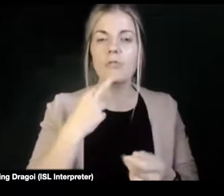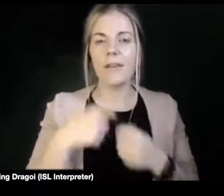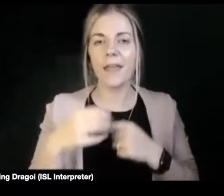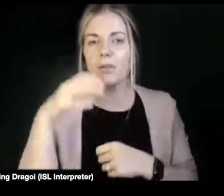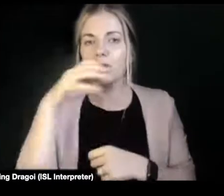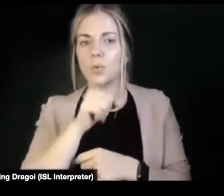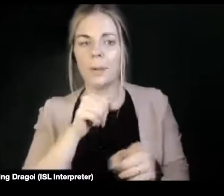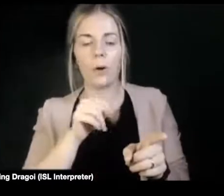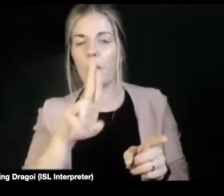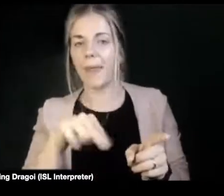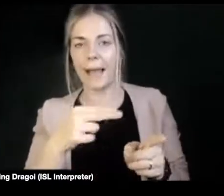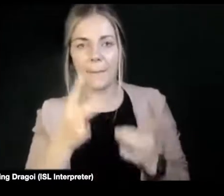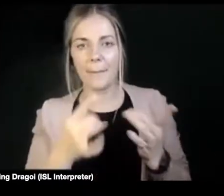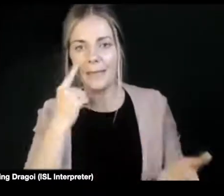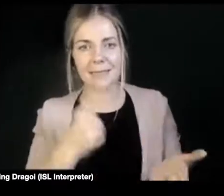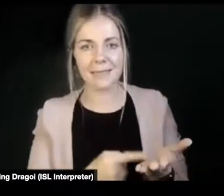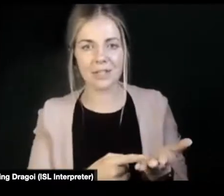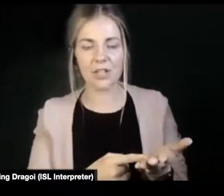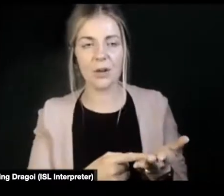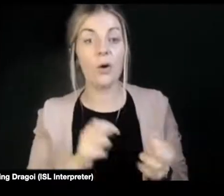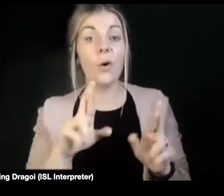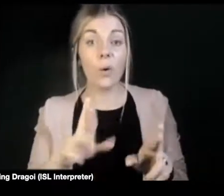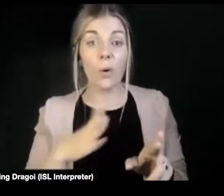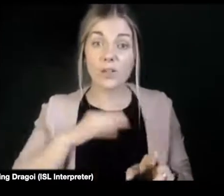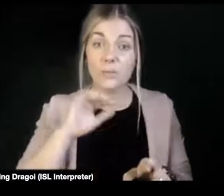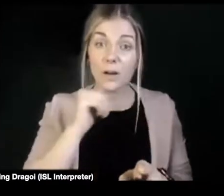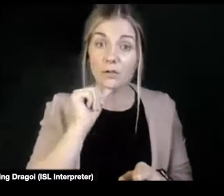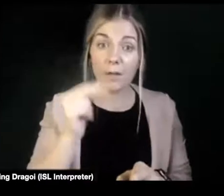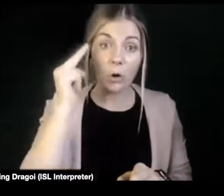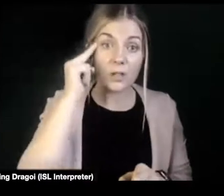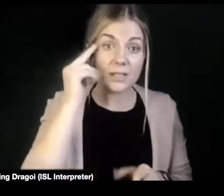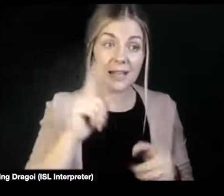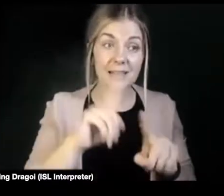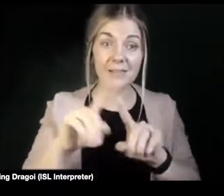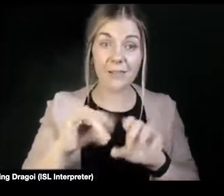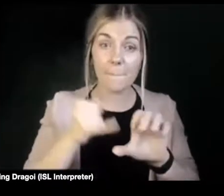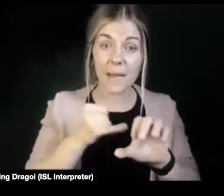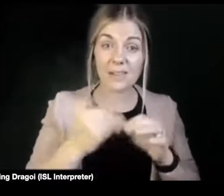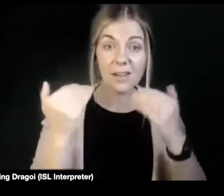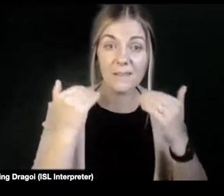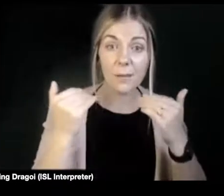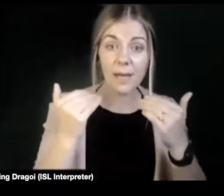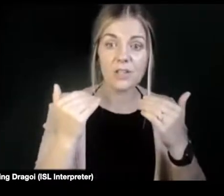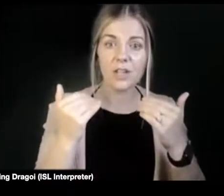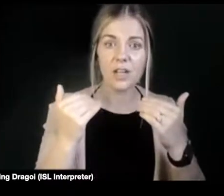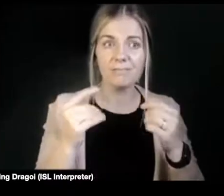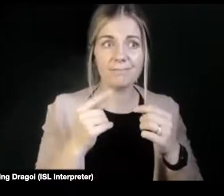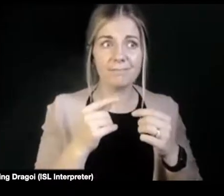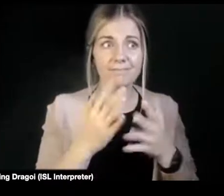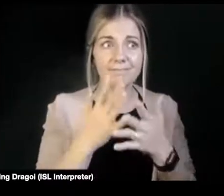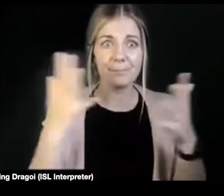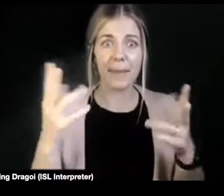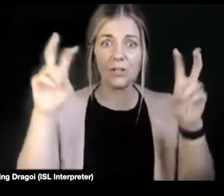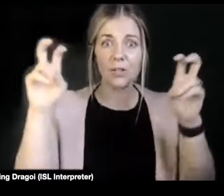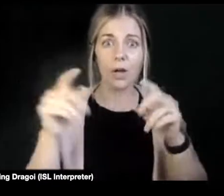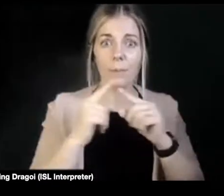you can't make decisions or just because you can't understand possibly medical information or jargon that you're